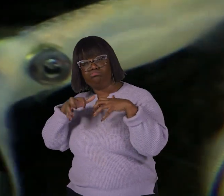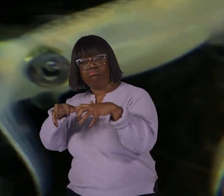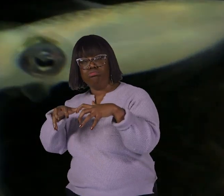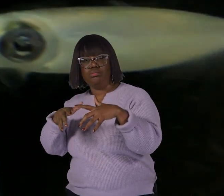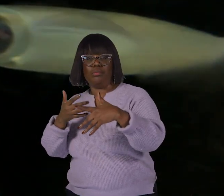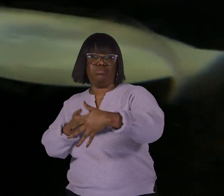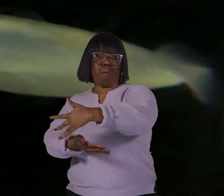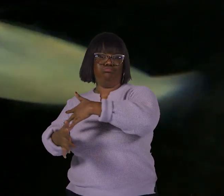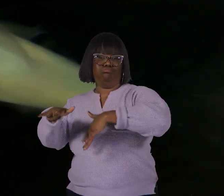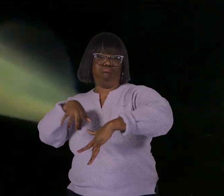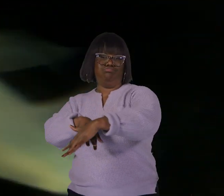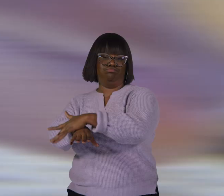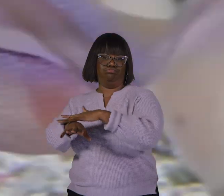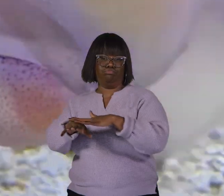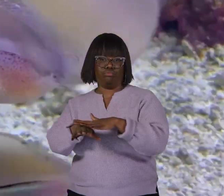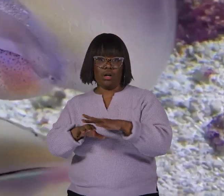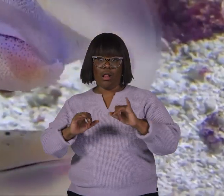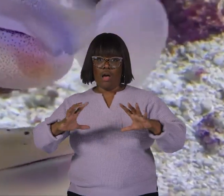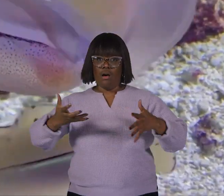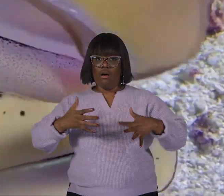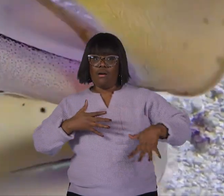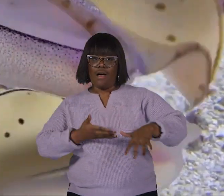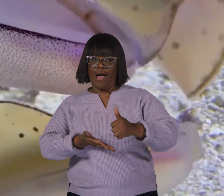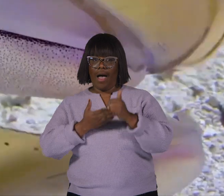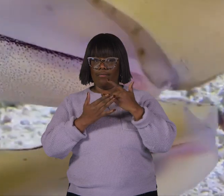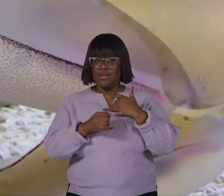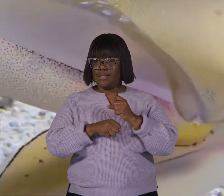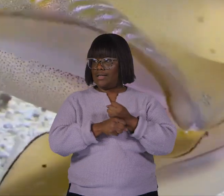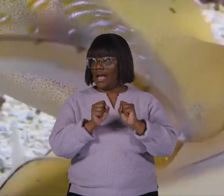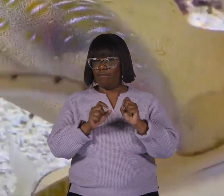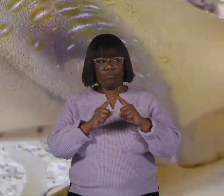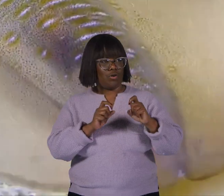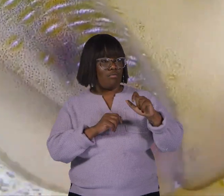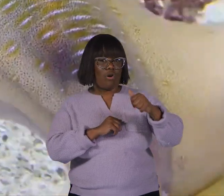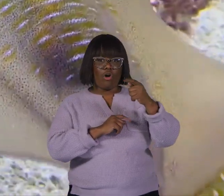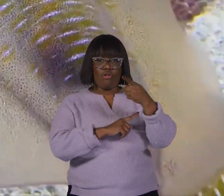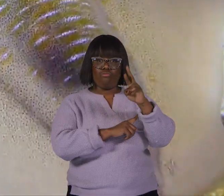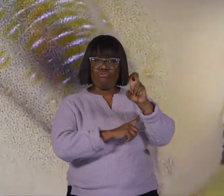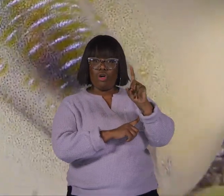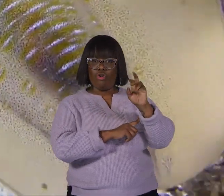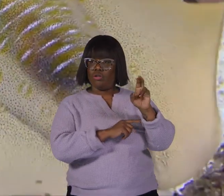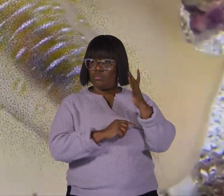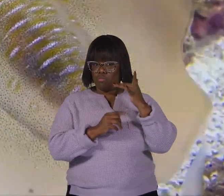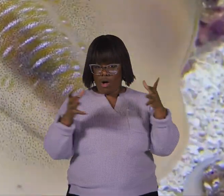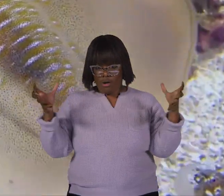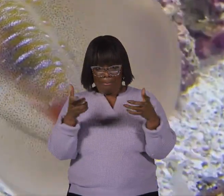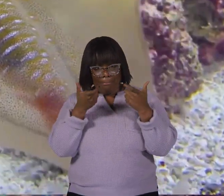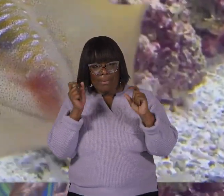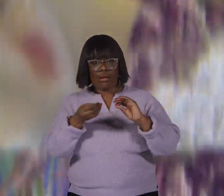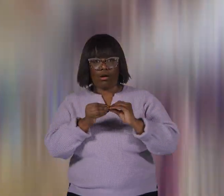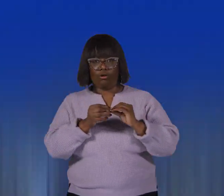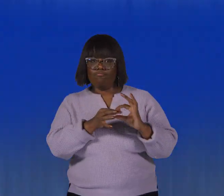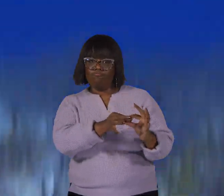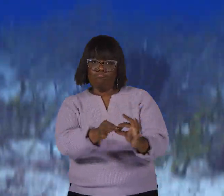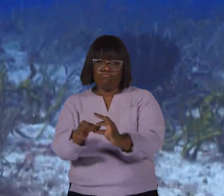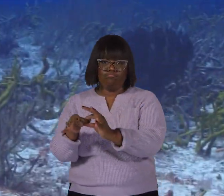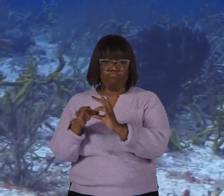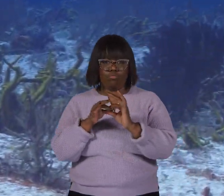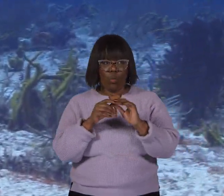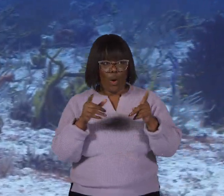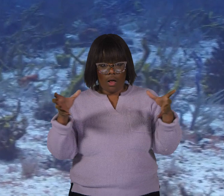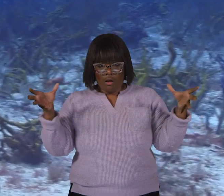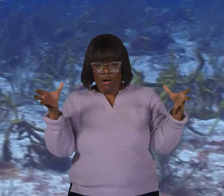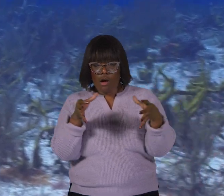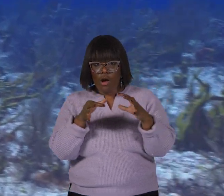thousands swimming together. Being in a school helps them stay safe from predators, because there's safety in numbers. When